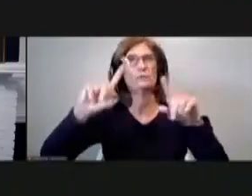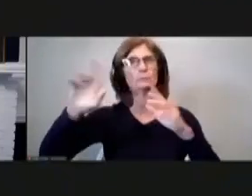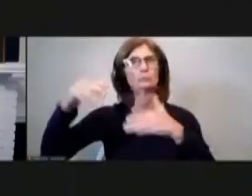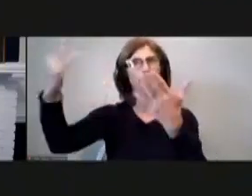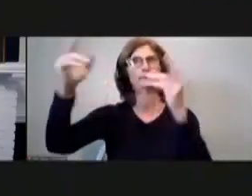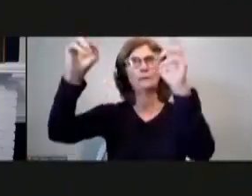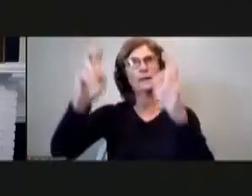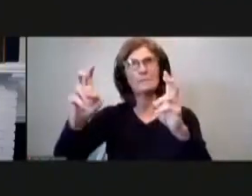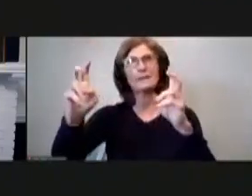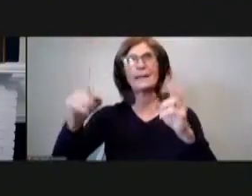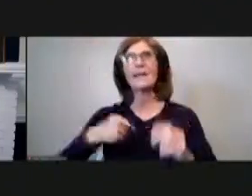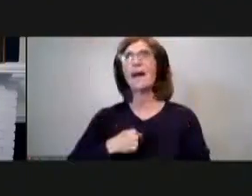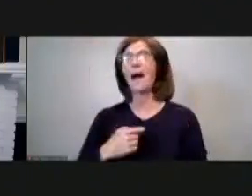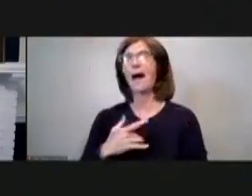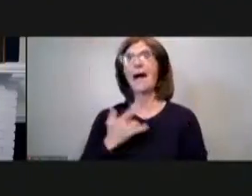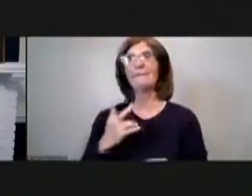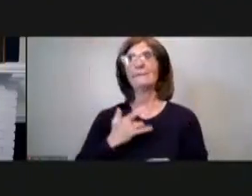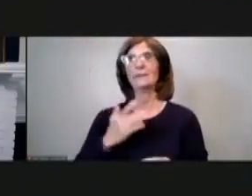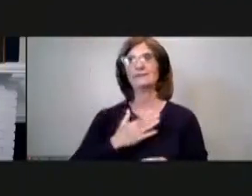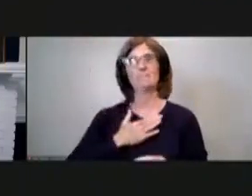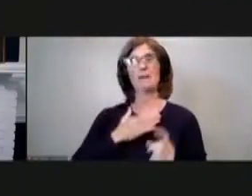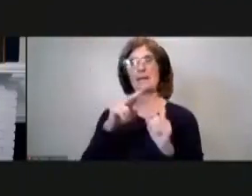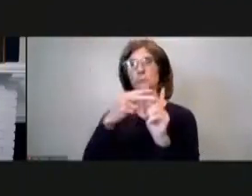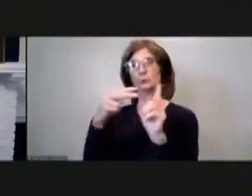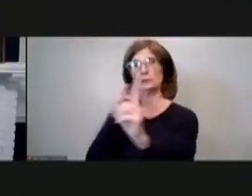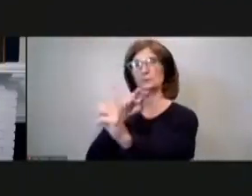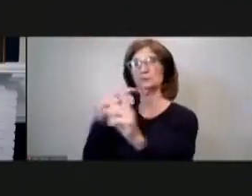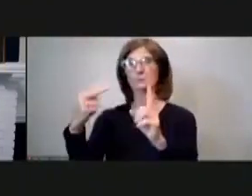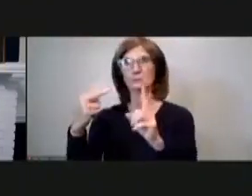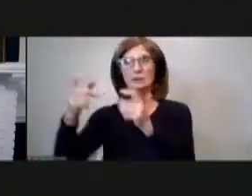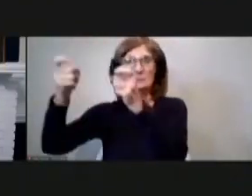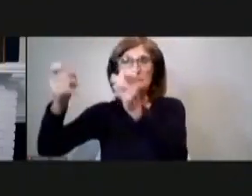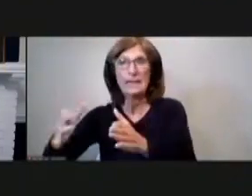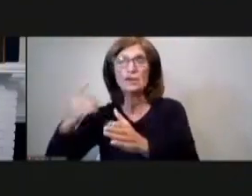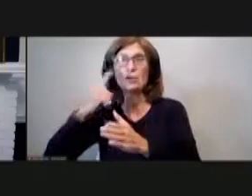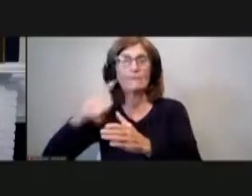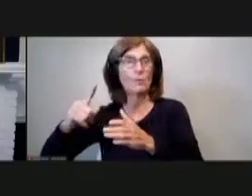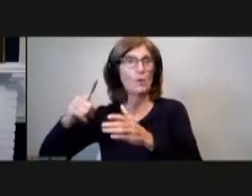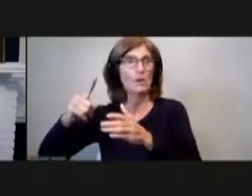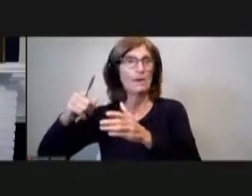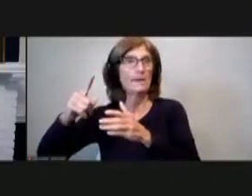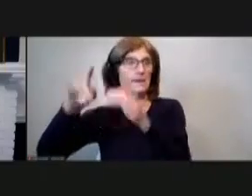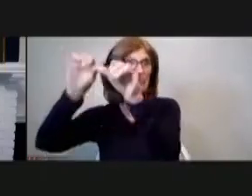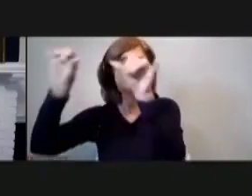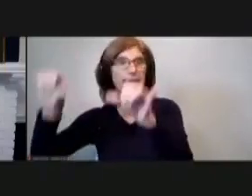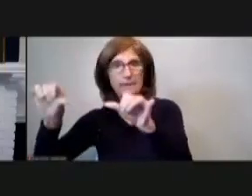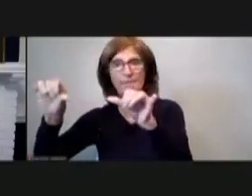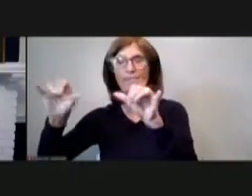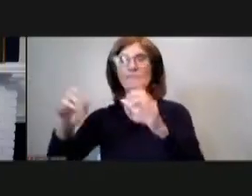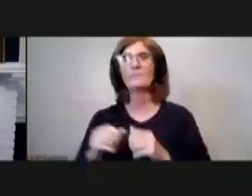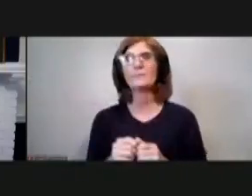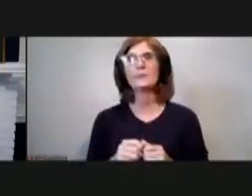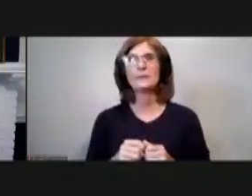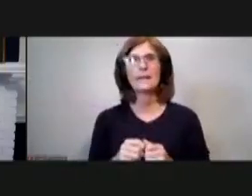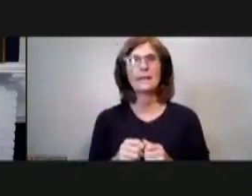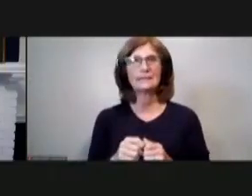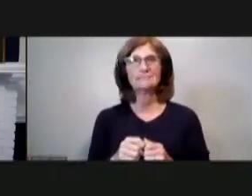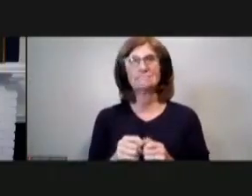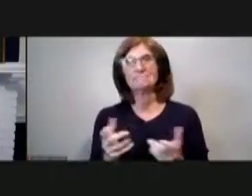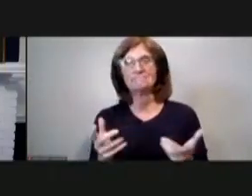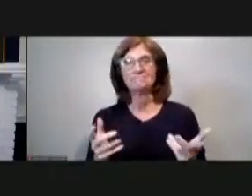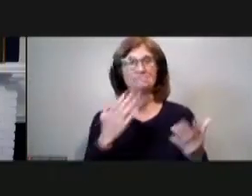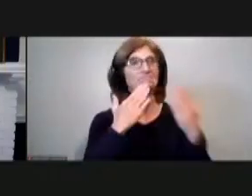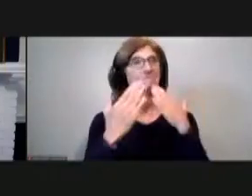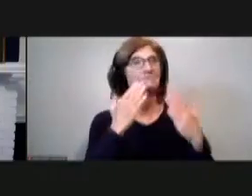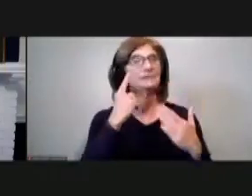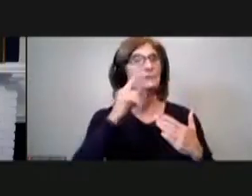think um from my perspective as a manager of the system um you know first and foremost um i i thank you all for